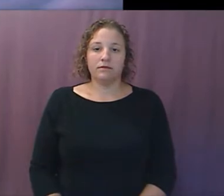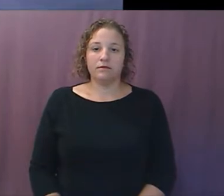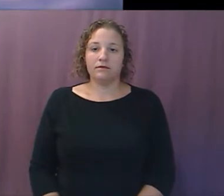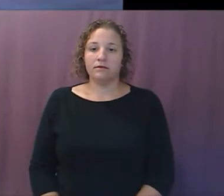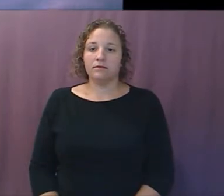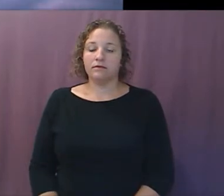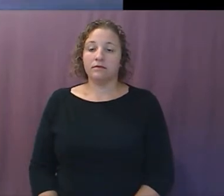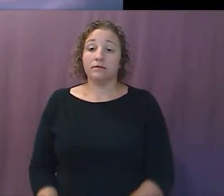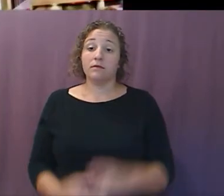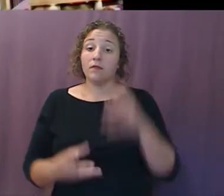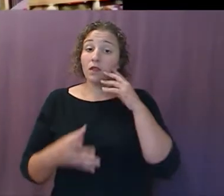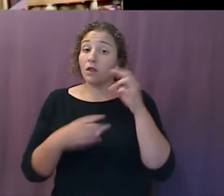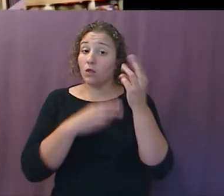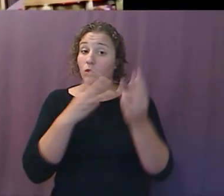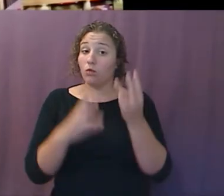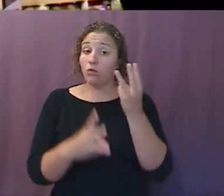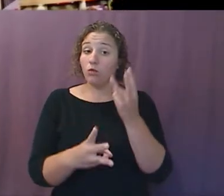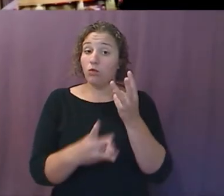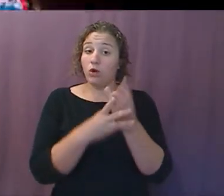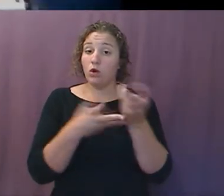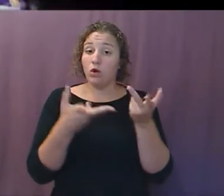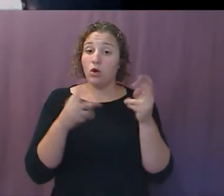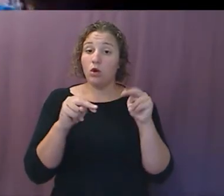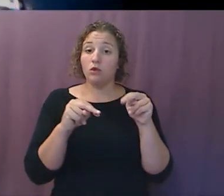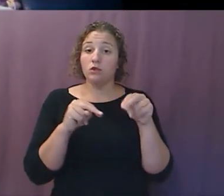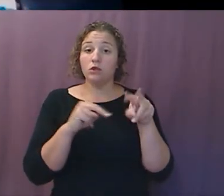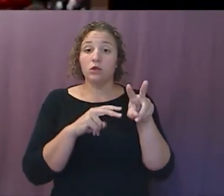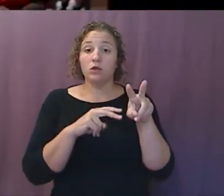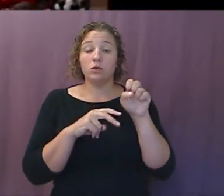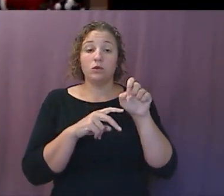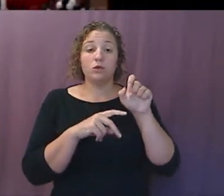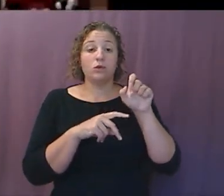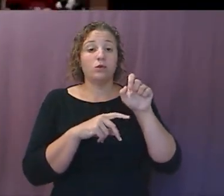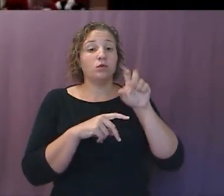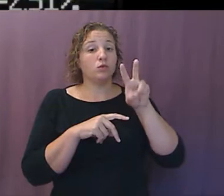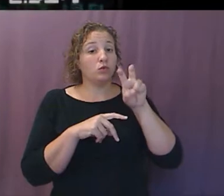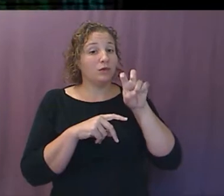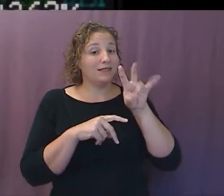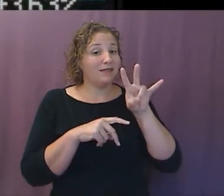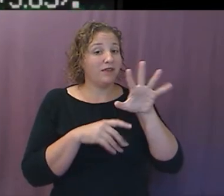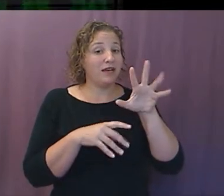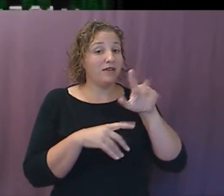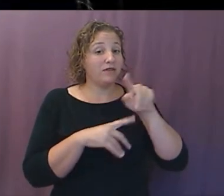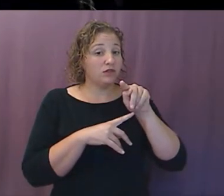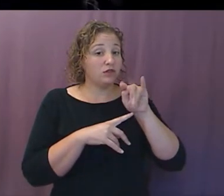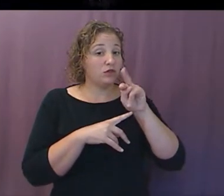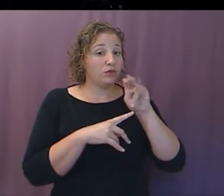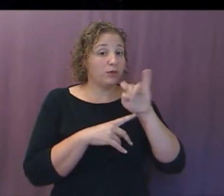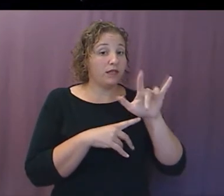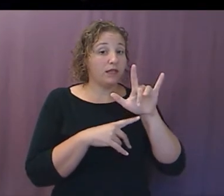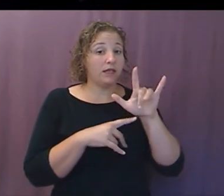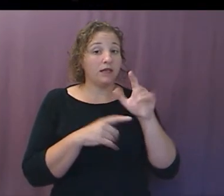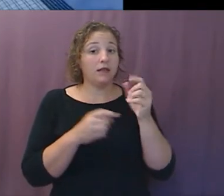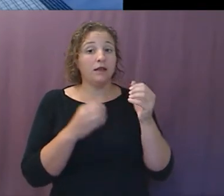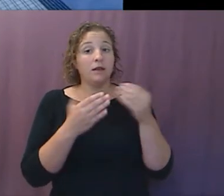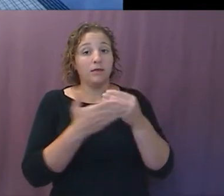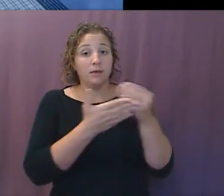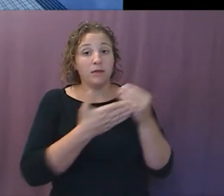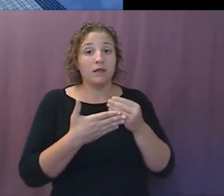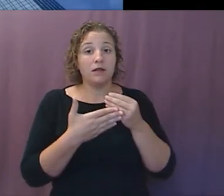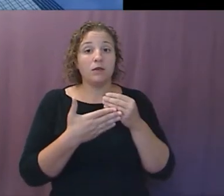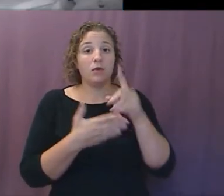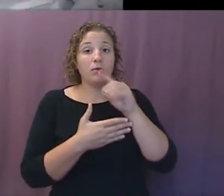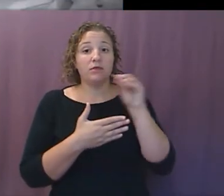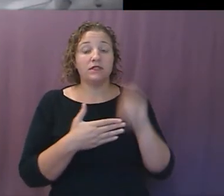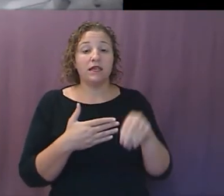The world owns over $275 trillion in assets. 1% of the world's richest own 50